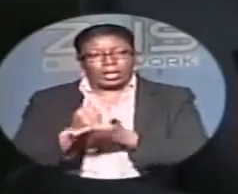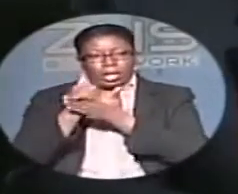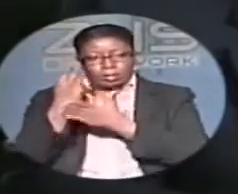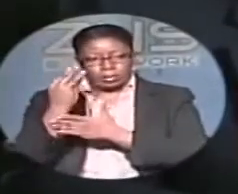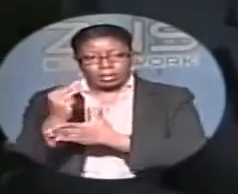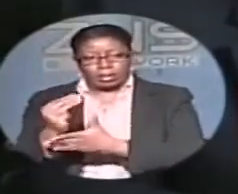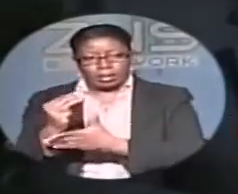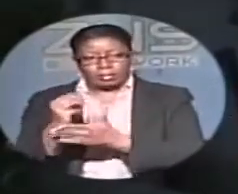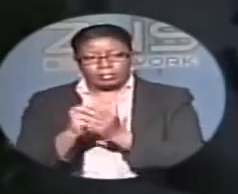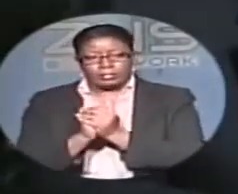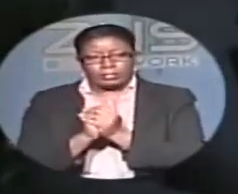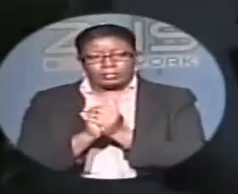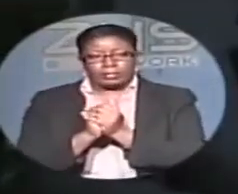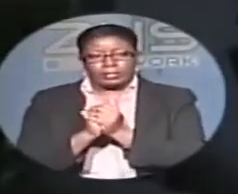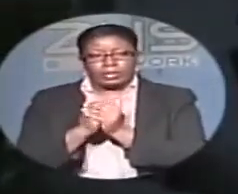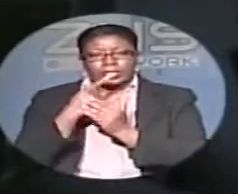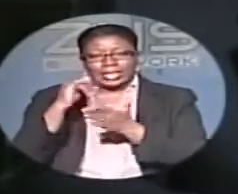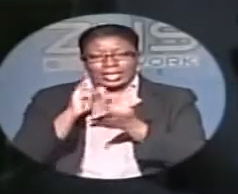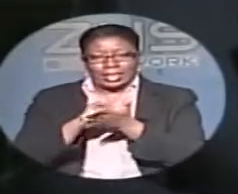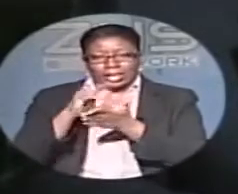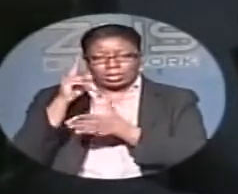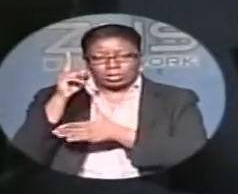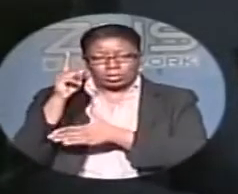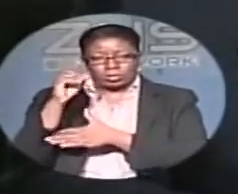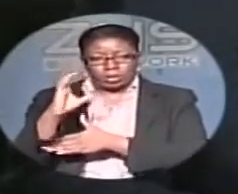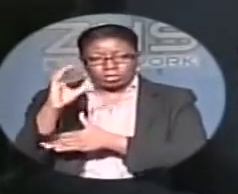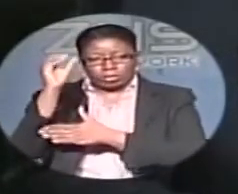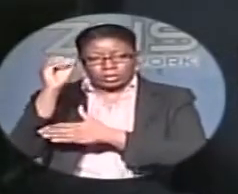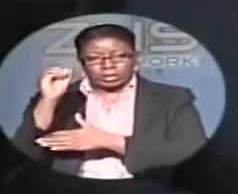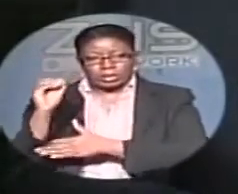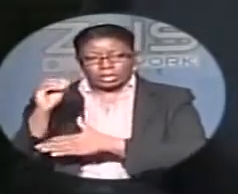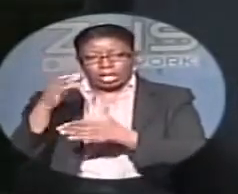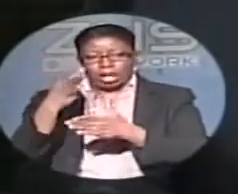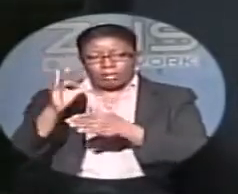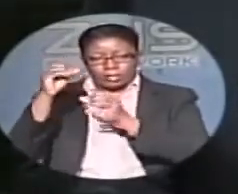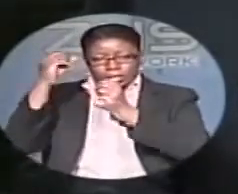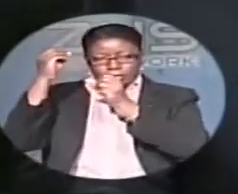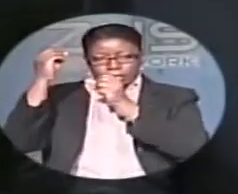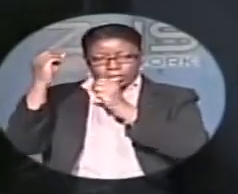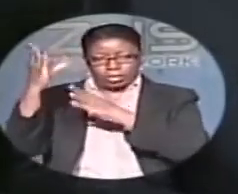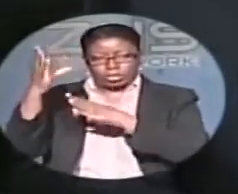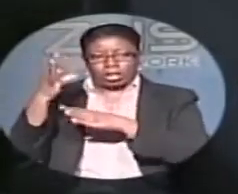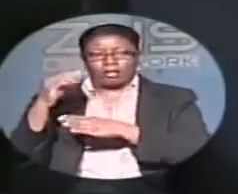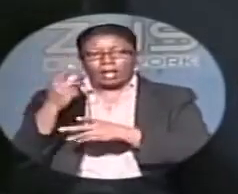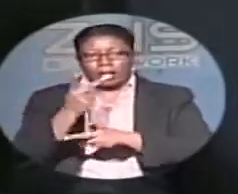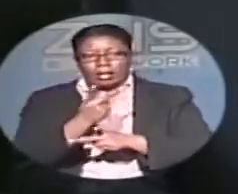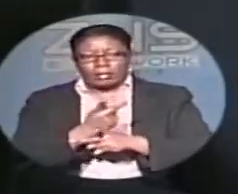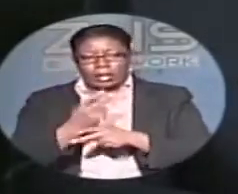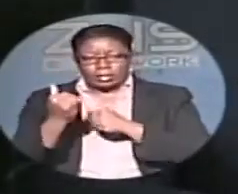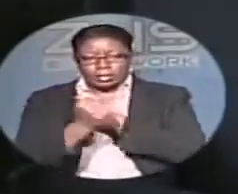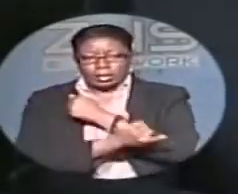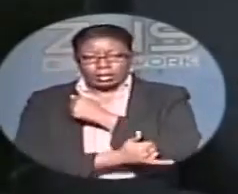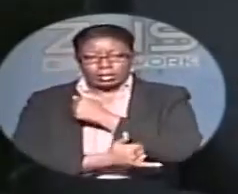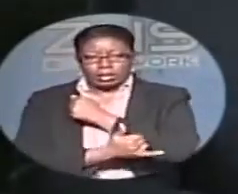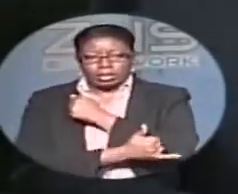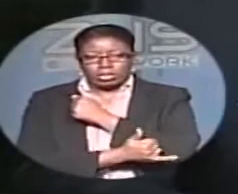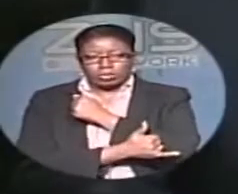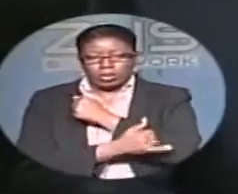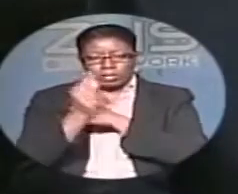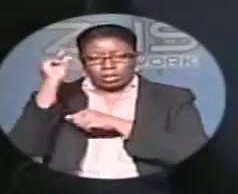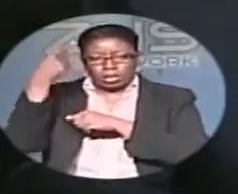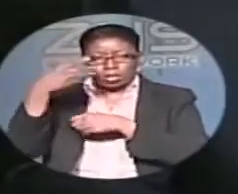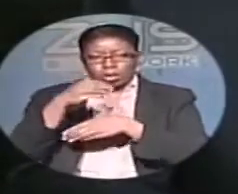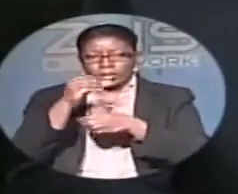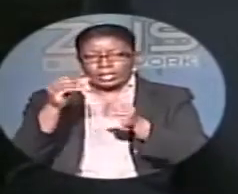as Ian said, 100% of the information with the country, with the government, with the